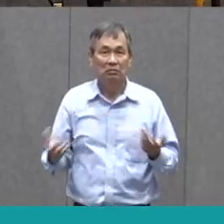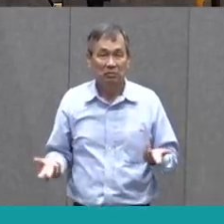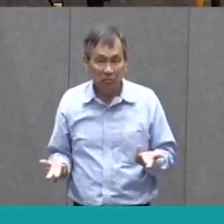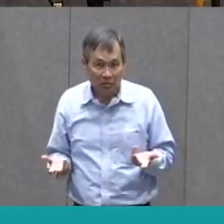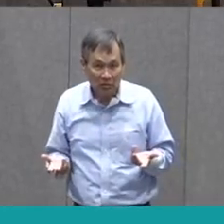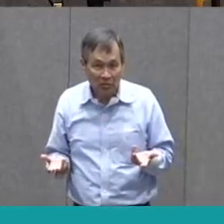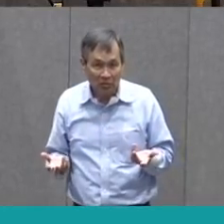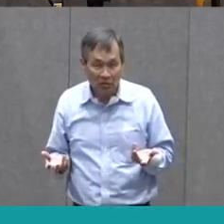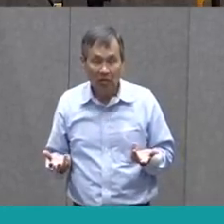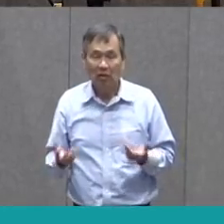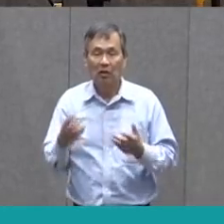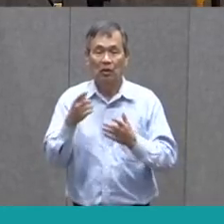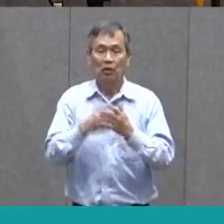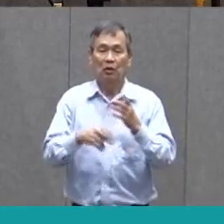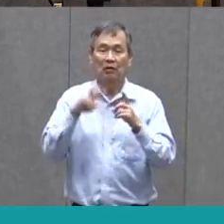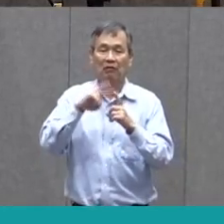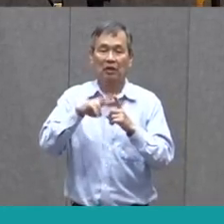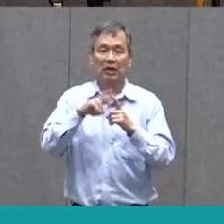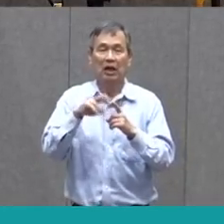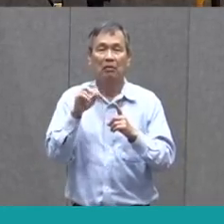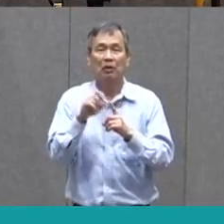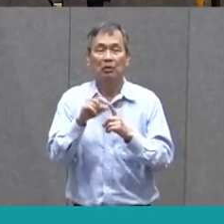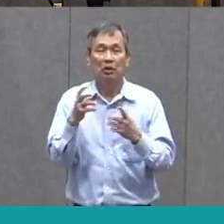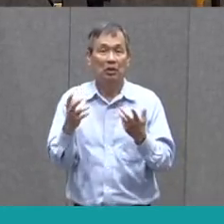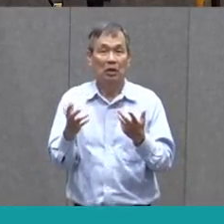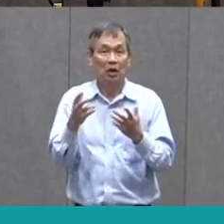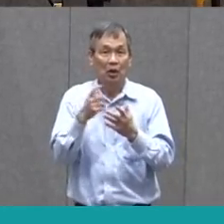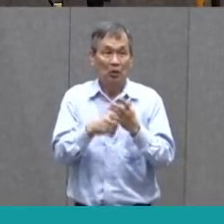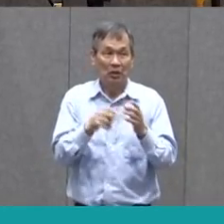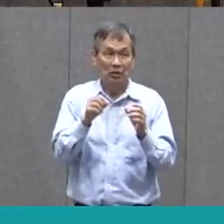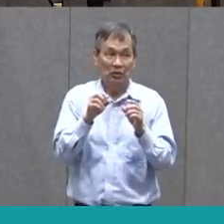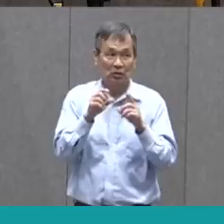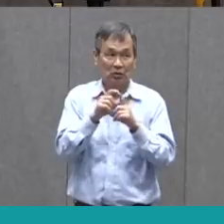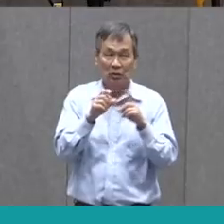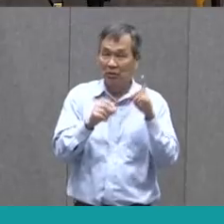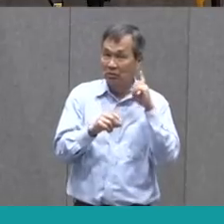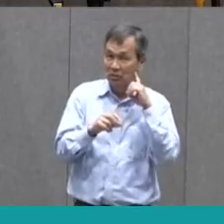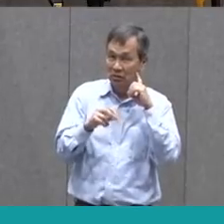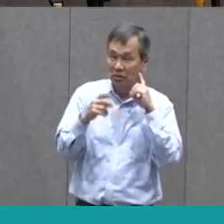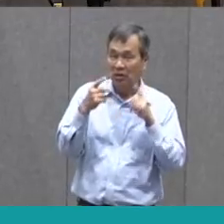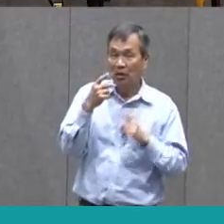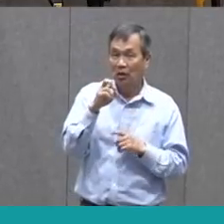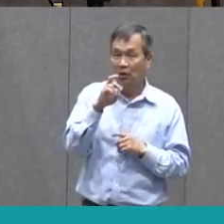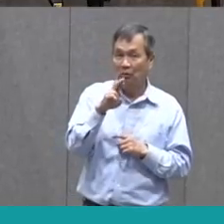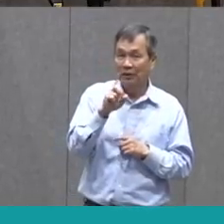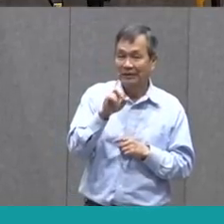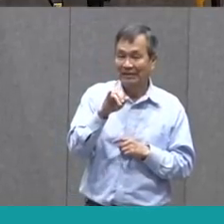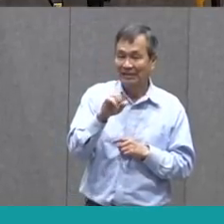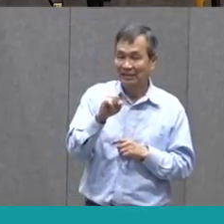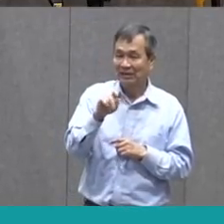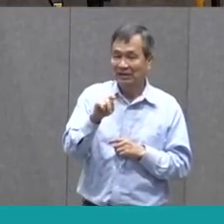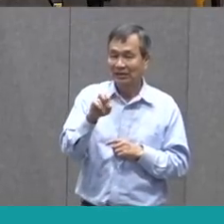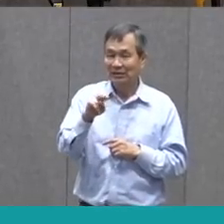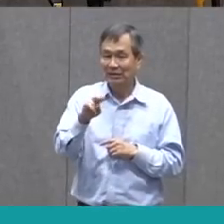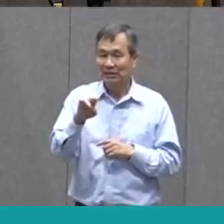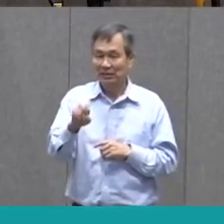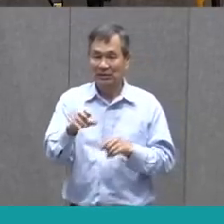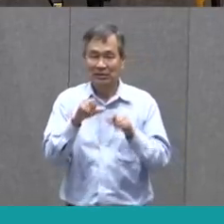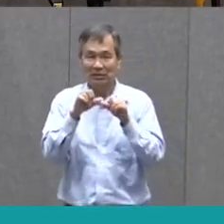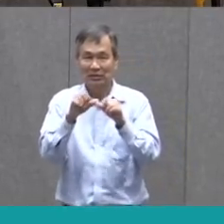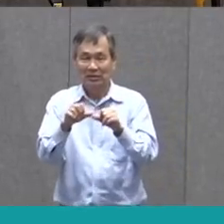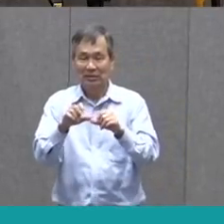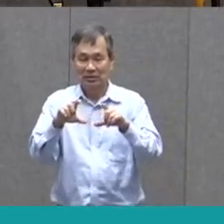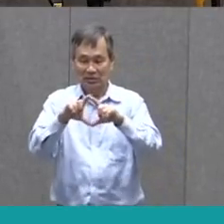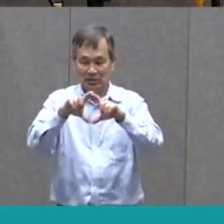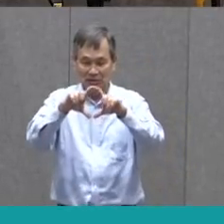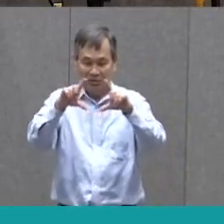We put our vocabulary word of the day. What was our vocabulary word of the day? Persistence. I'm gonna write that in mine